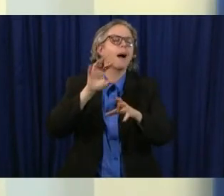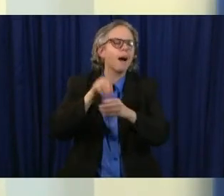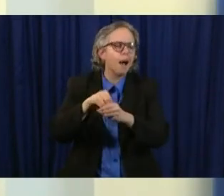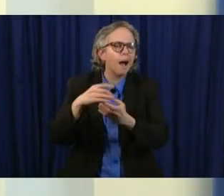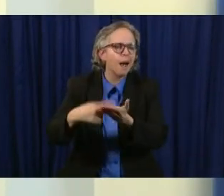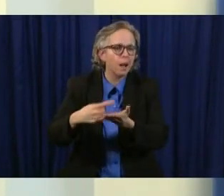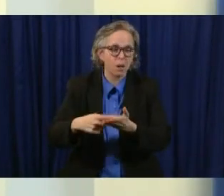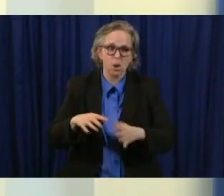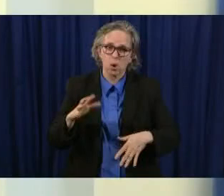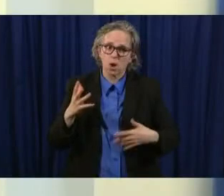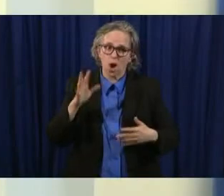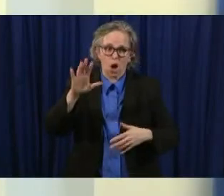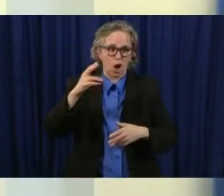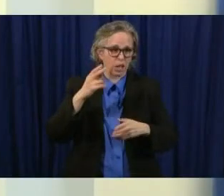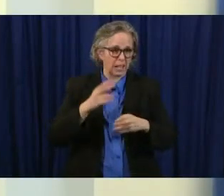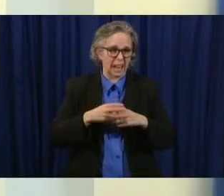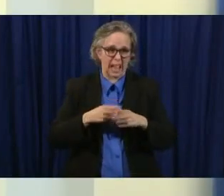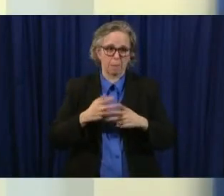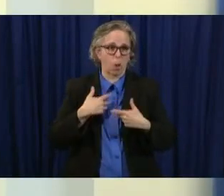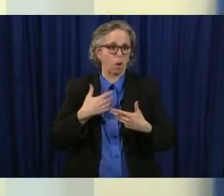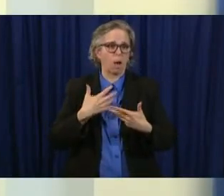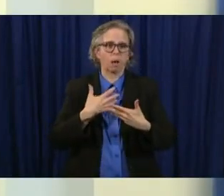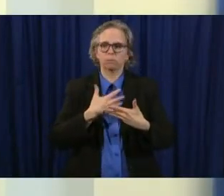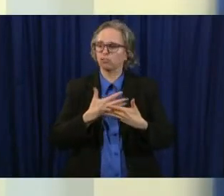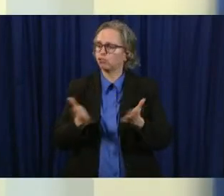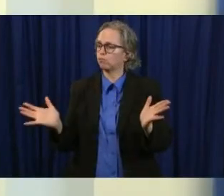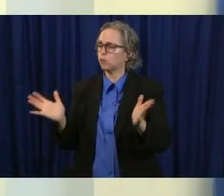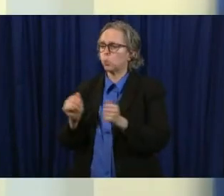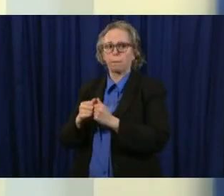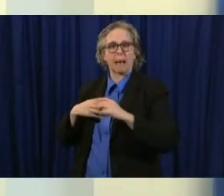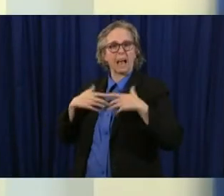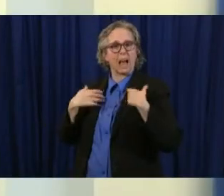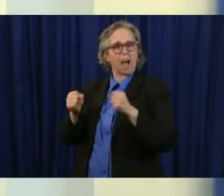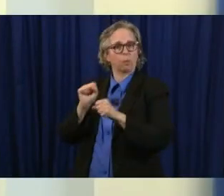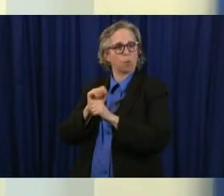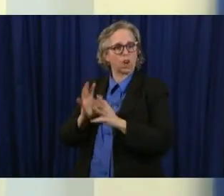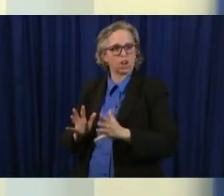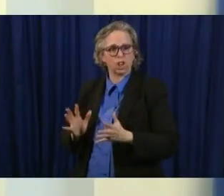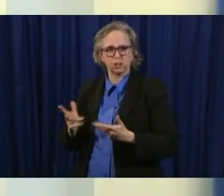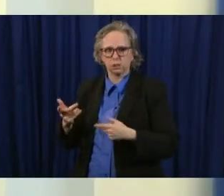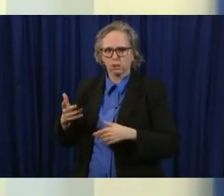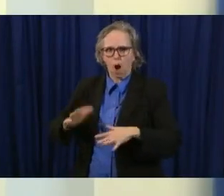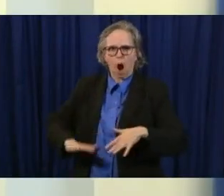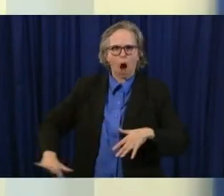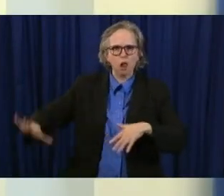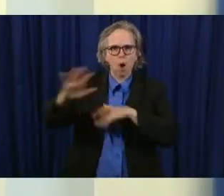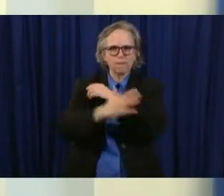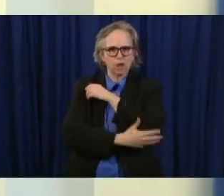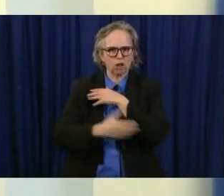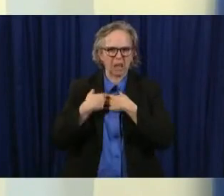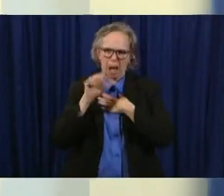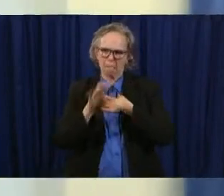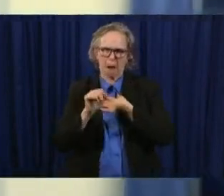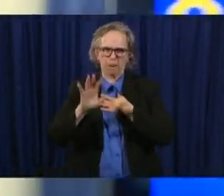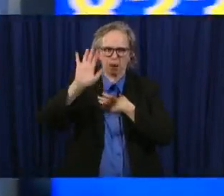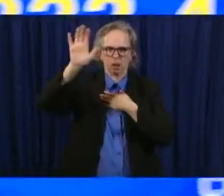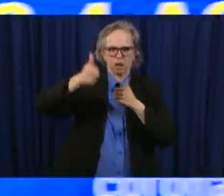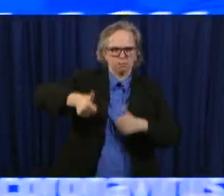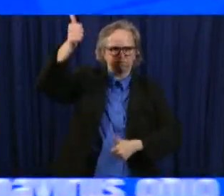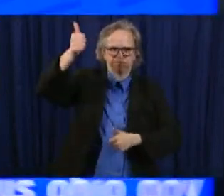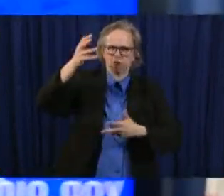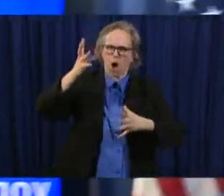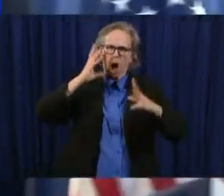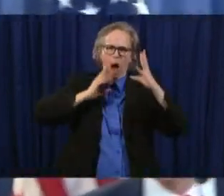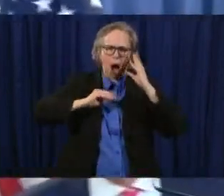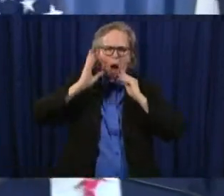directors all across the country because of the kind of work she is doing so i i think it would be wonderful to hear from her i'd